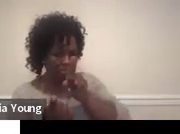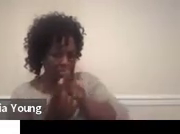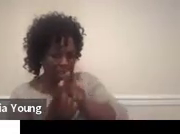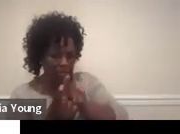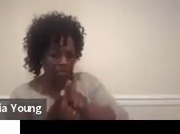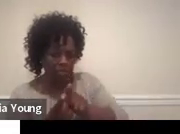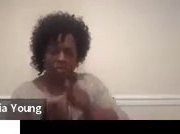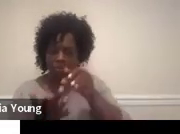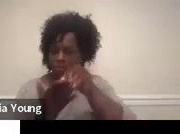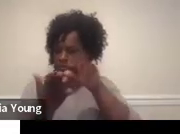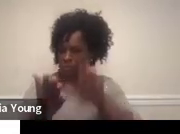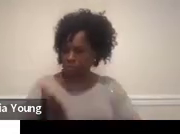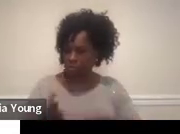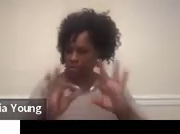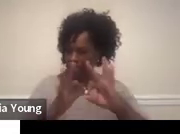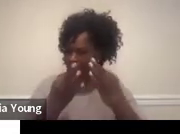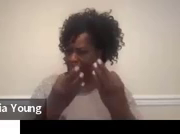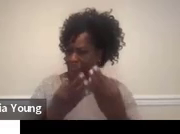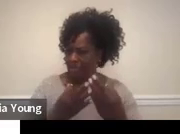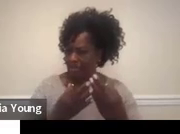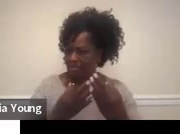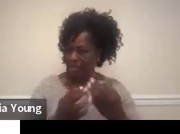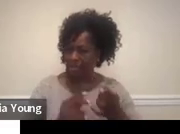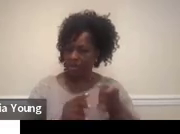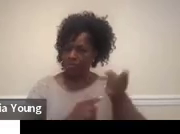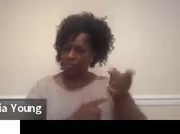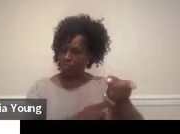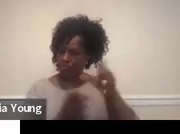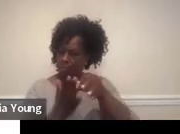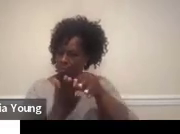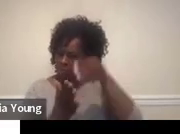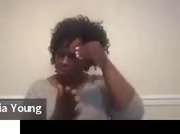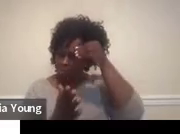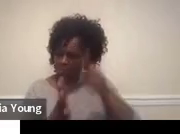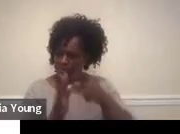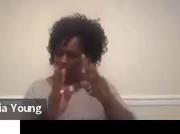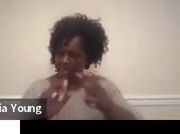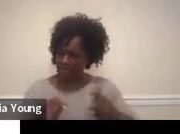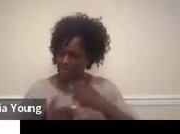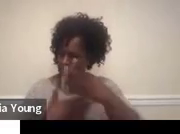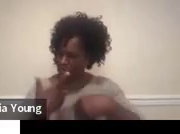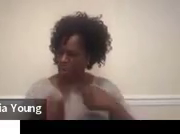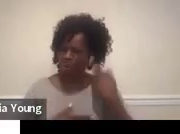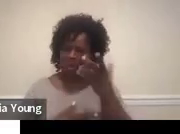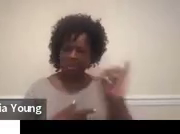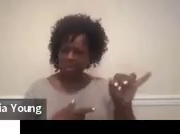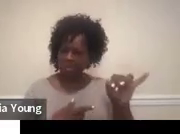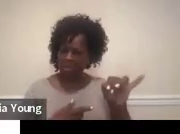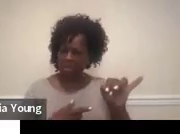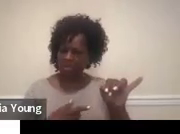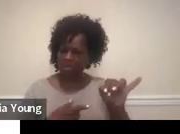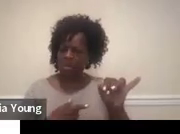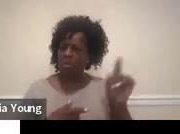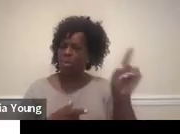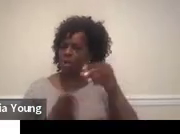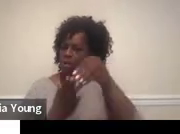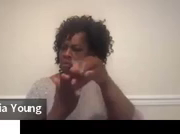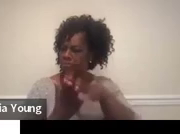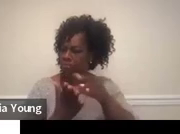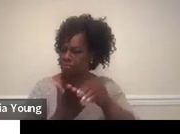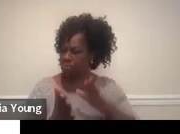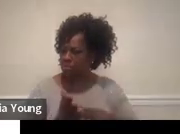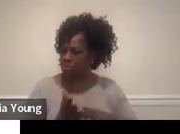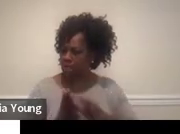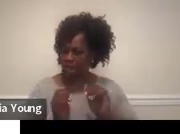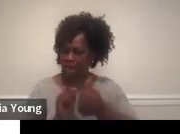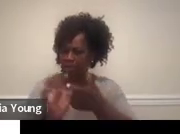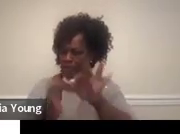the student and family and you learn from the assessment process? Where do you record the information? How is it